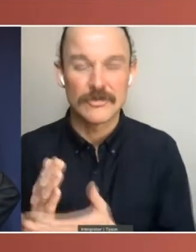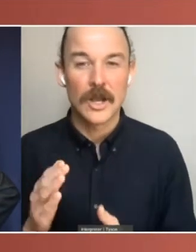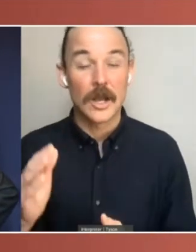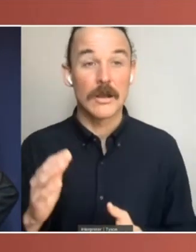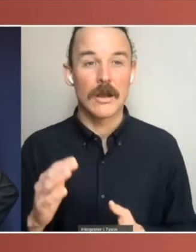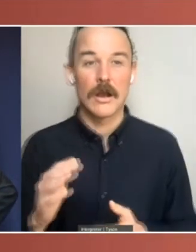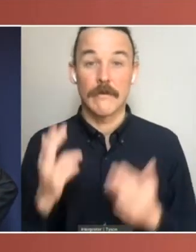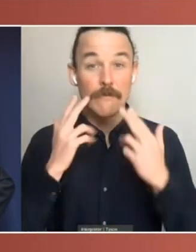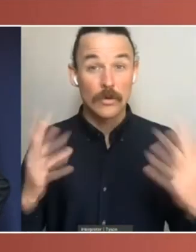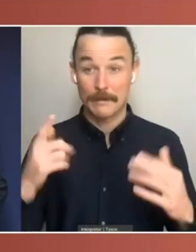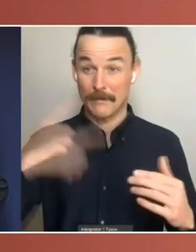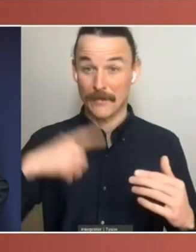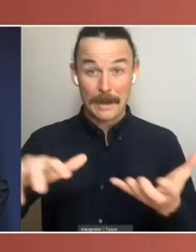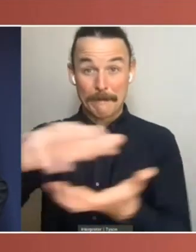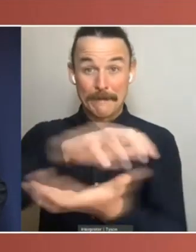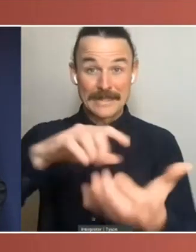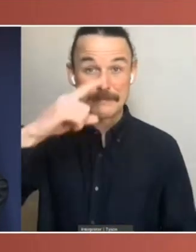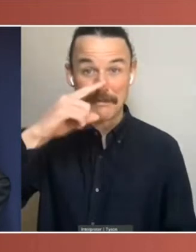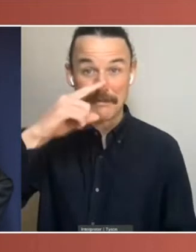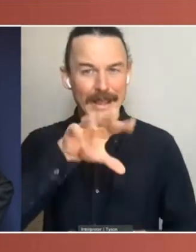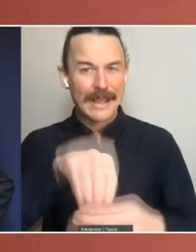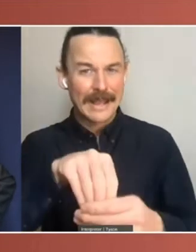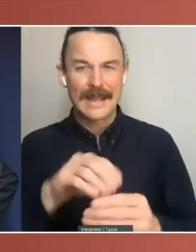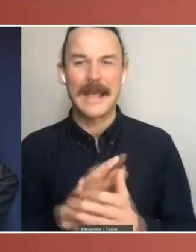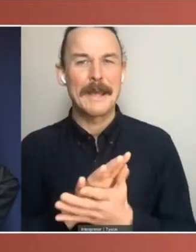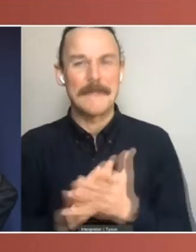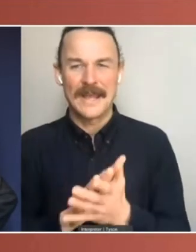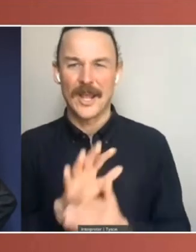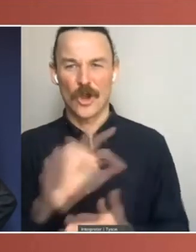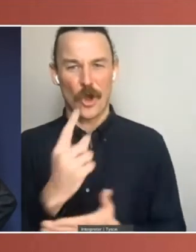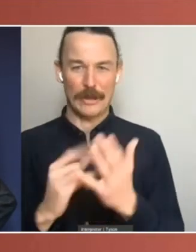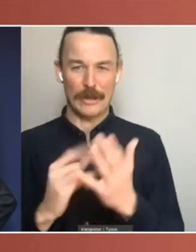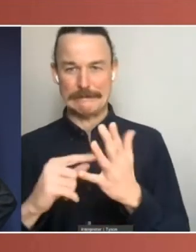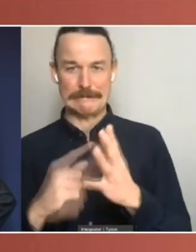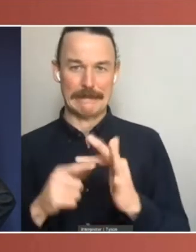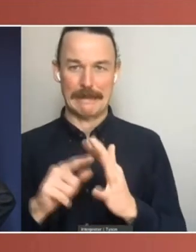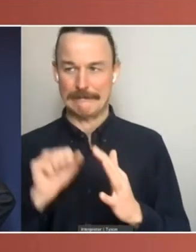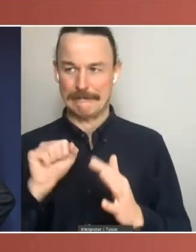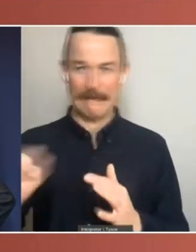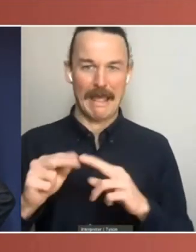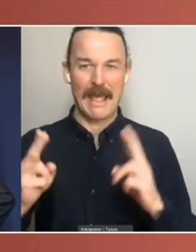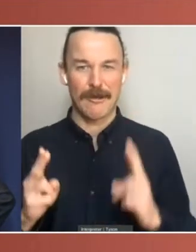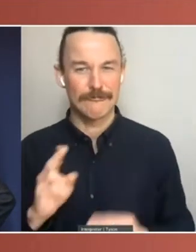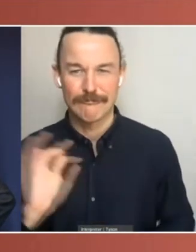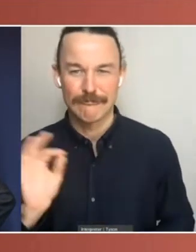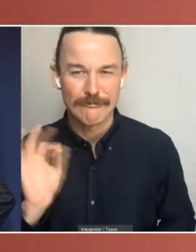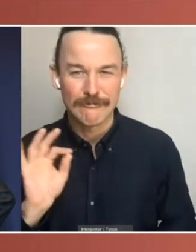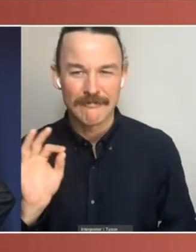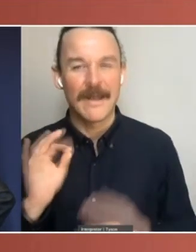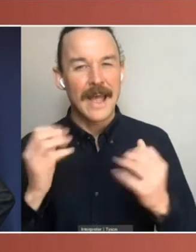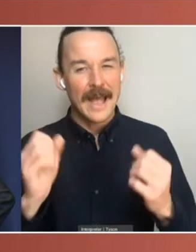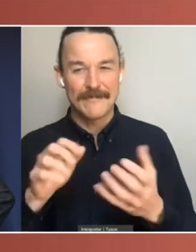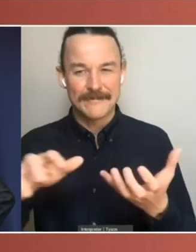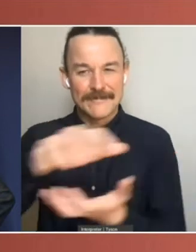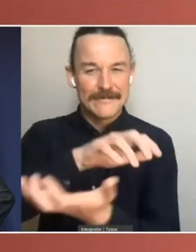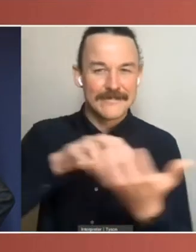meant that it also doesn't operate just as a state's house. Allowing a diversity of voices in the chamber means